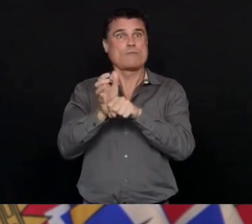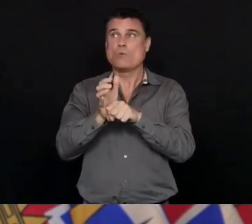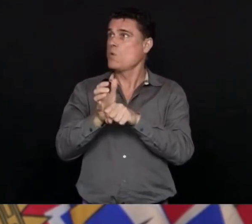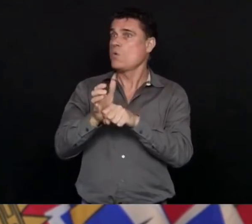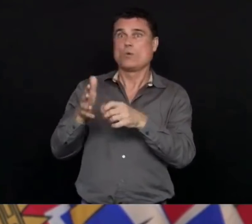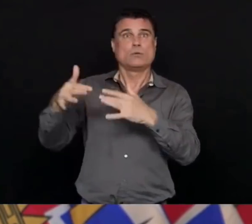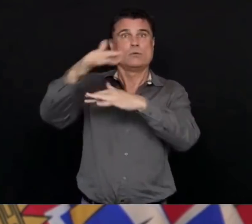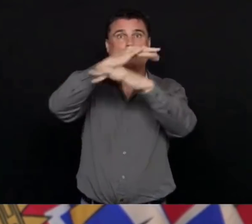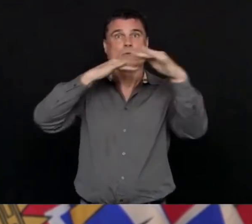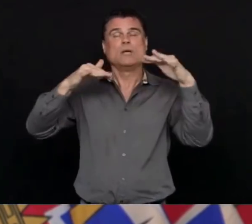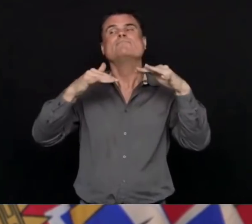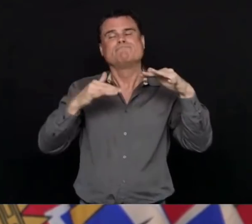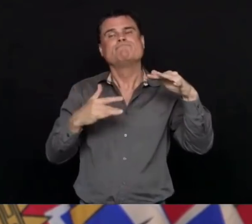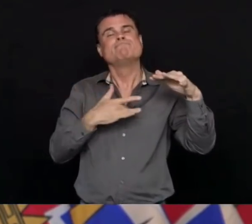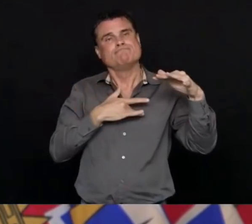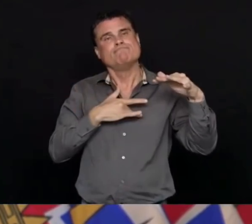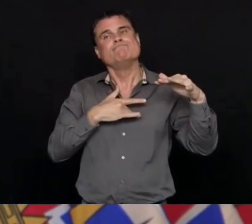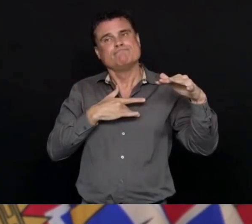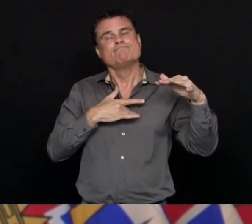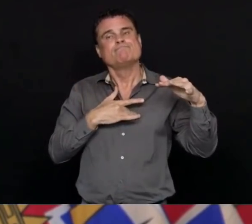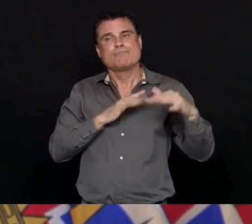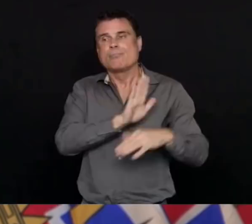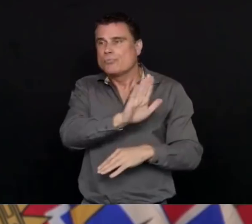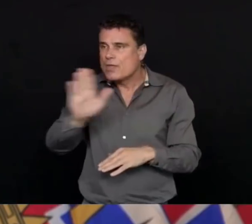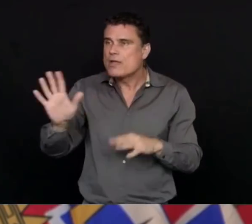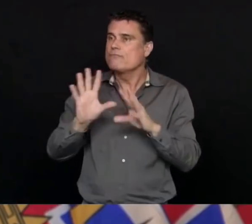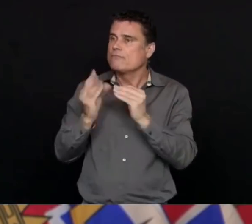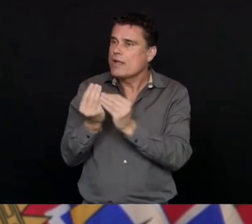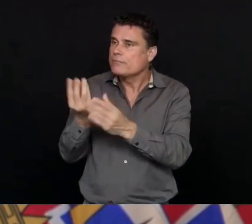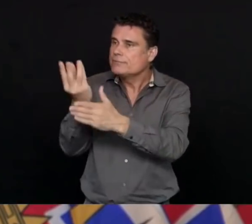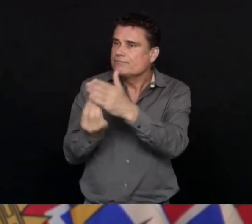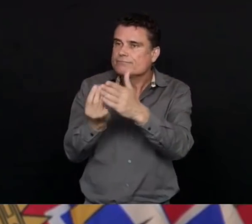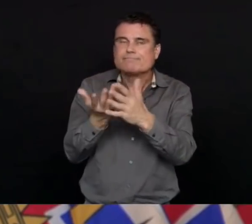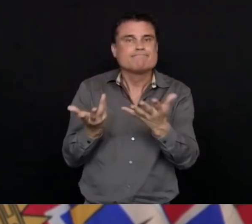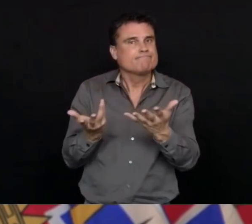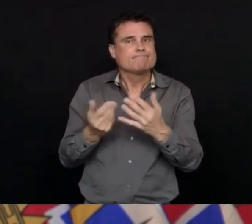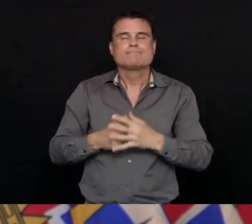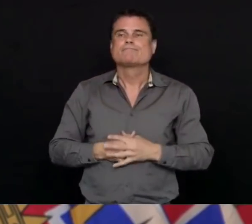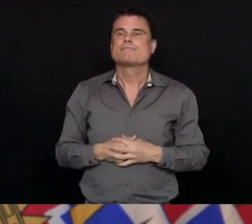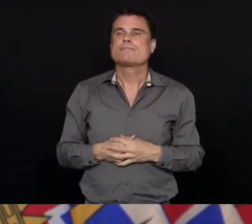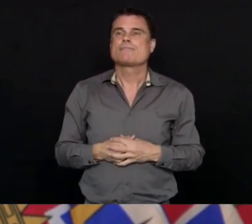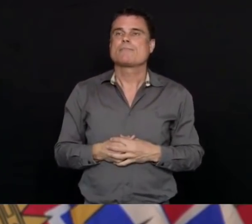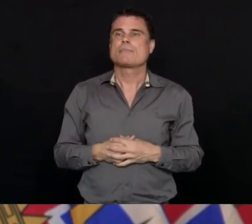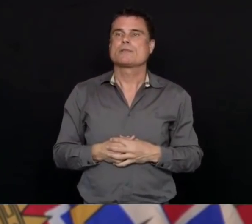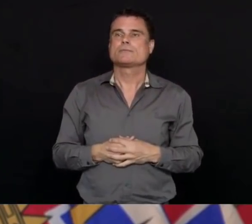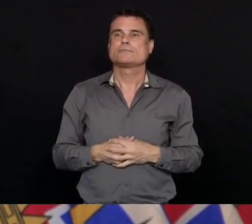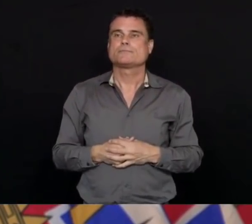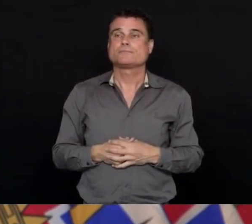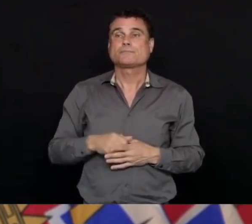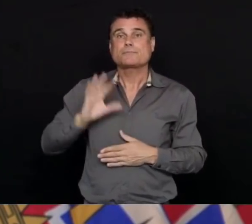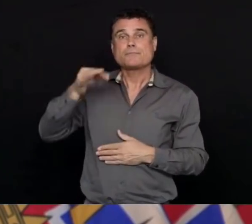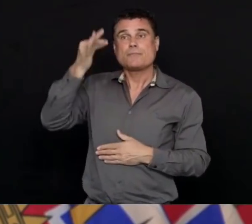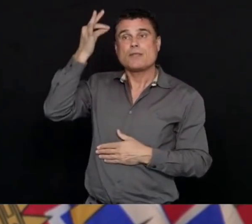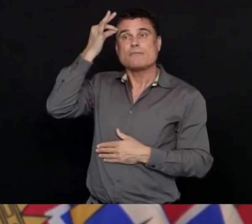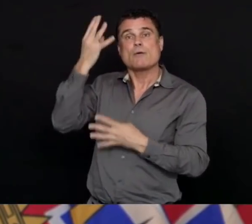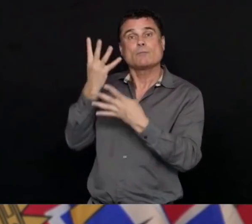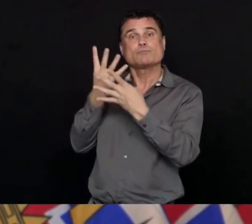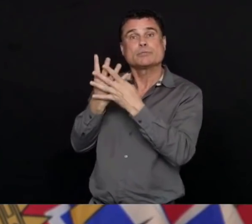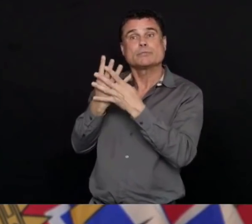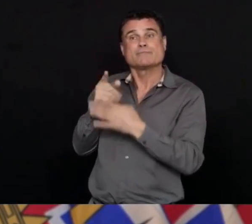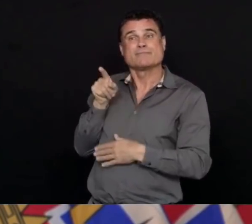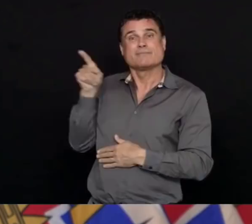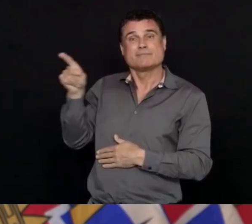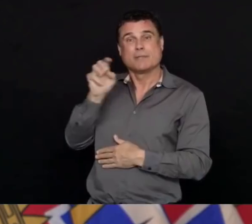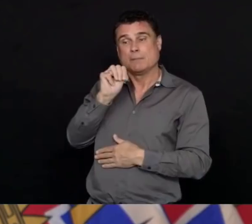so ago at a federal correctional facility in Mission. And we have been working very closely with our federal